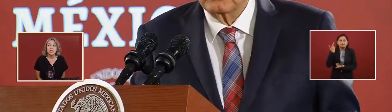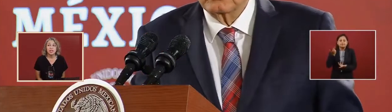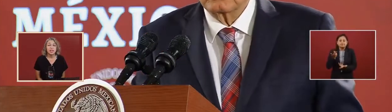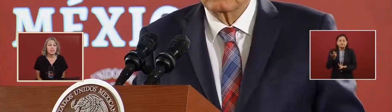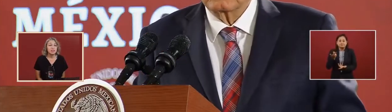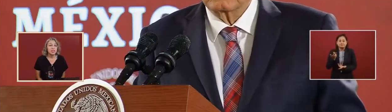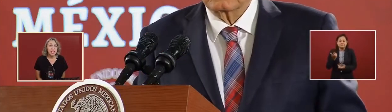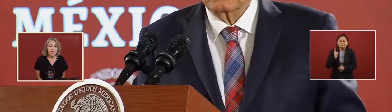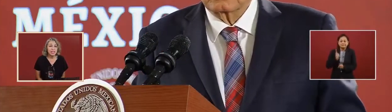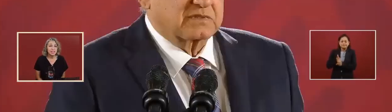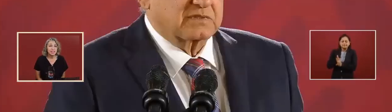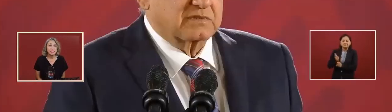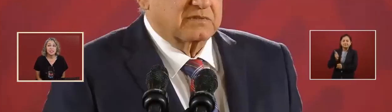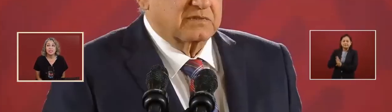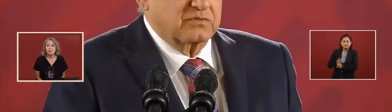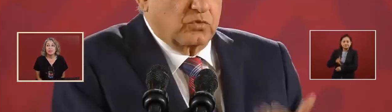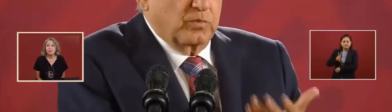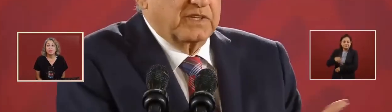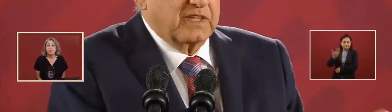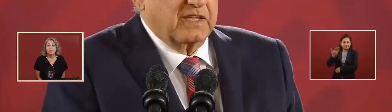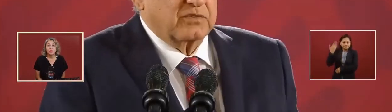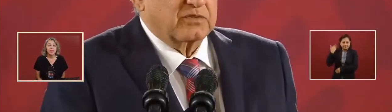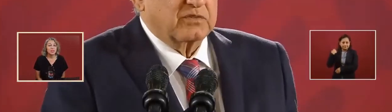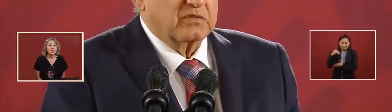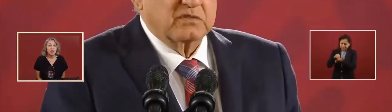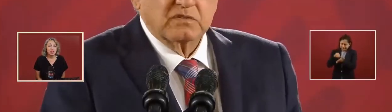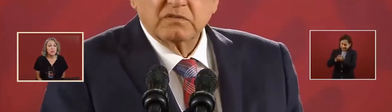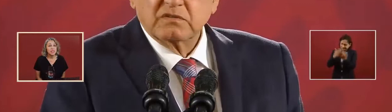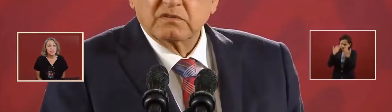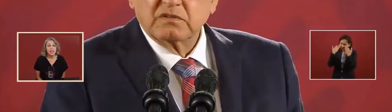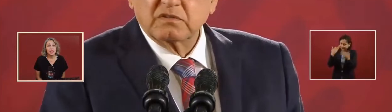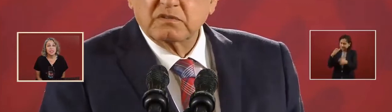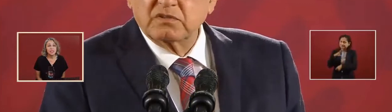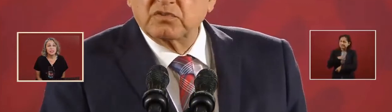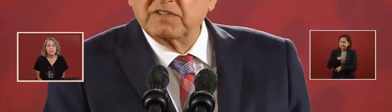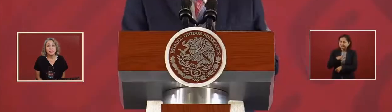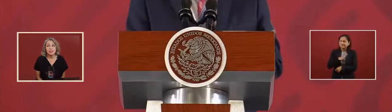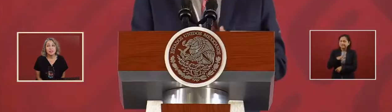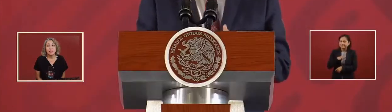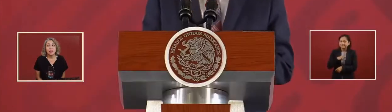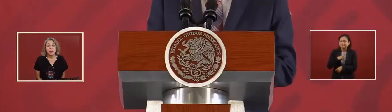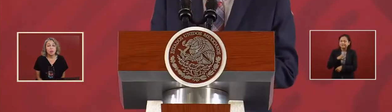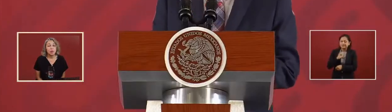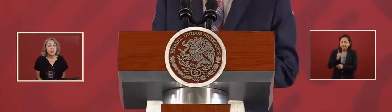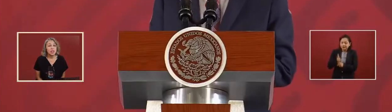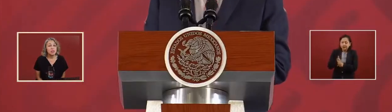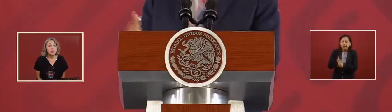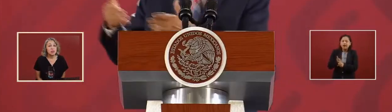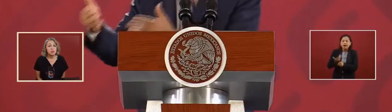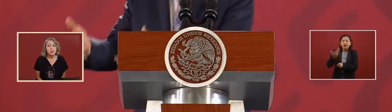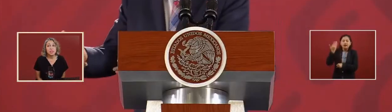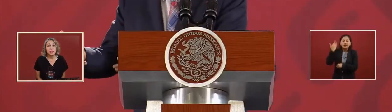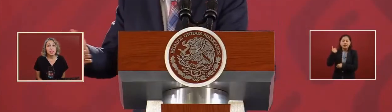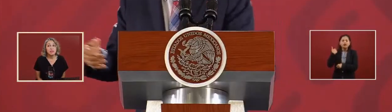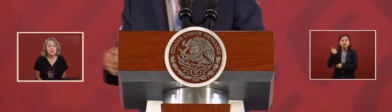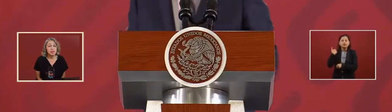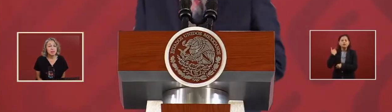documented cases, where they used to receive the advance